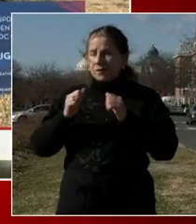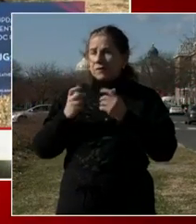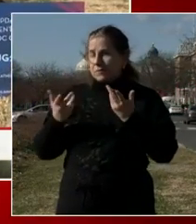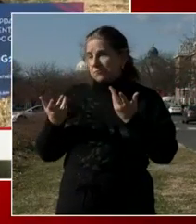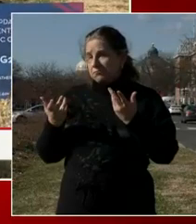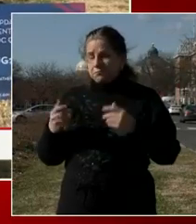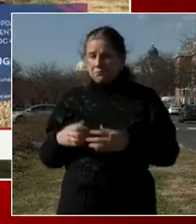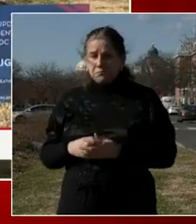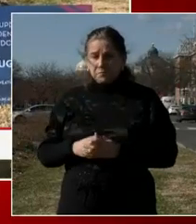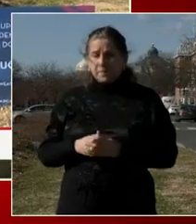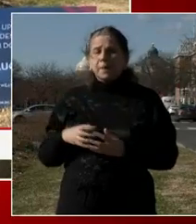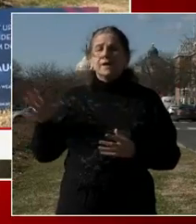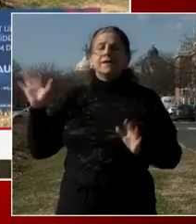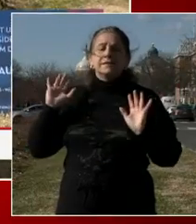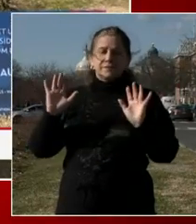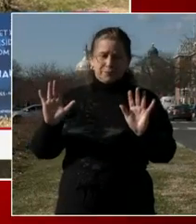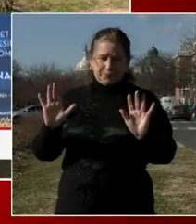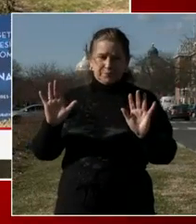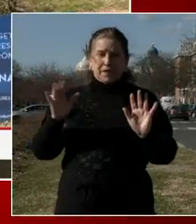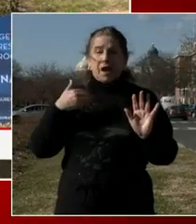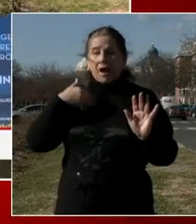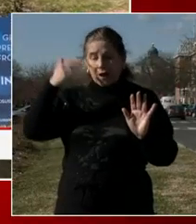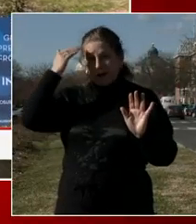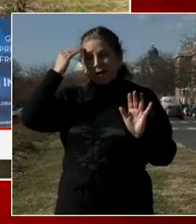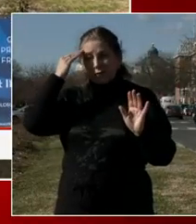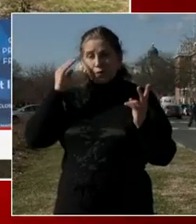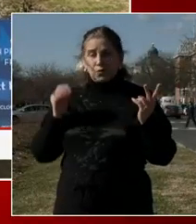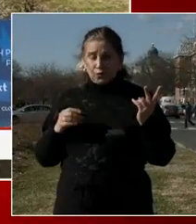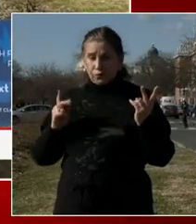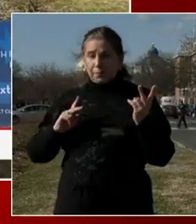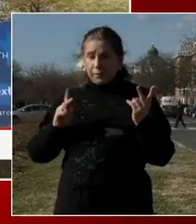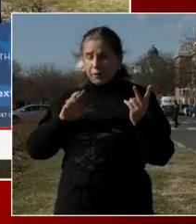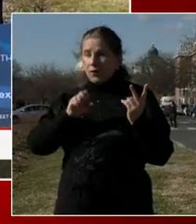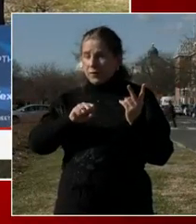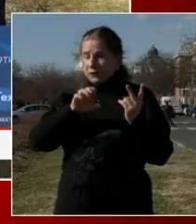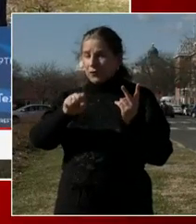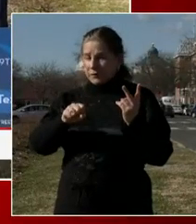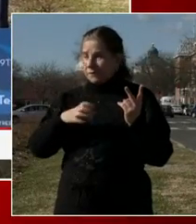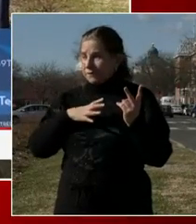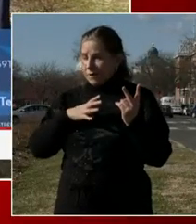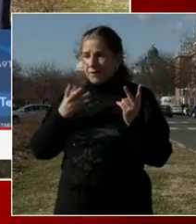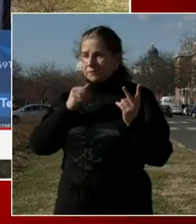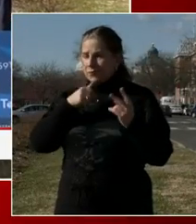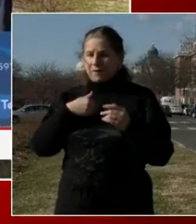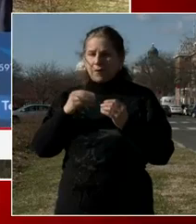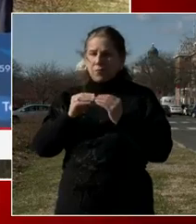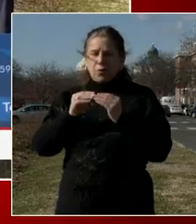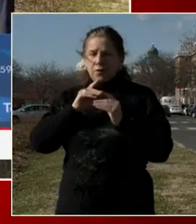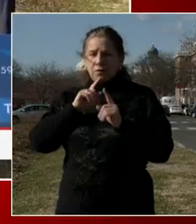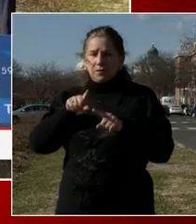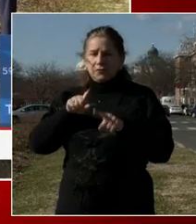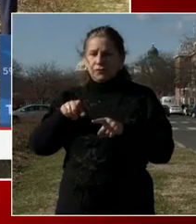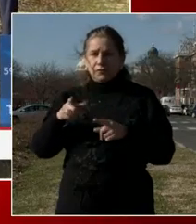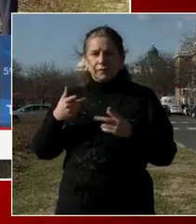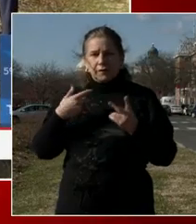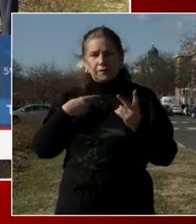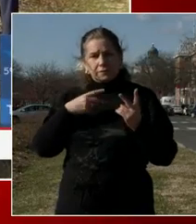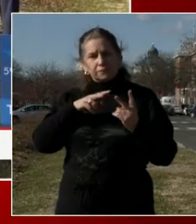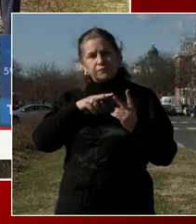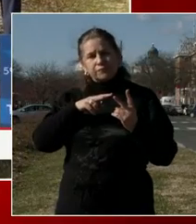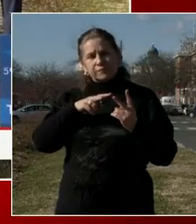I am only aware of those two members and just the very short answers to that to that is that the vetting process obviously is working.